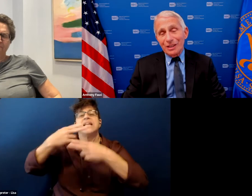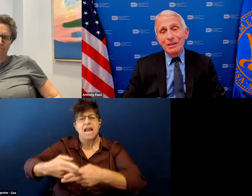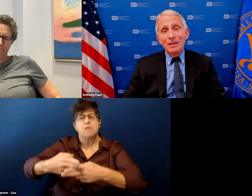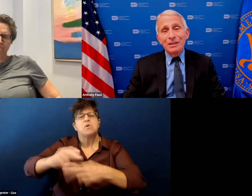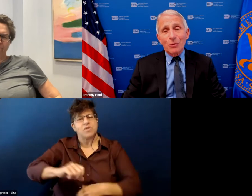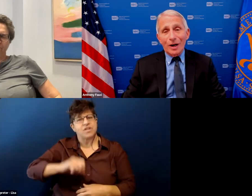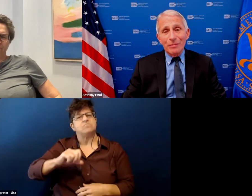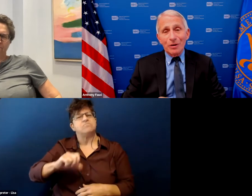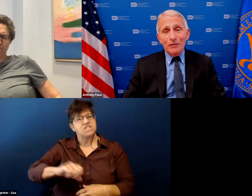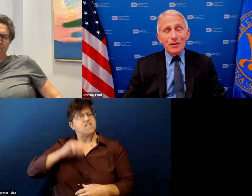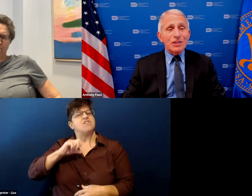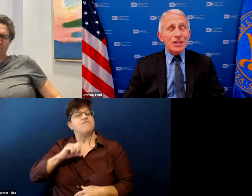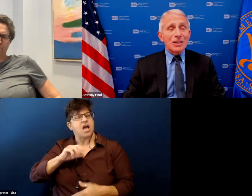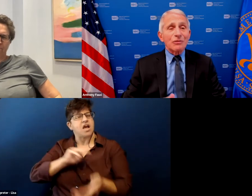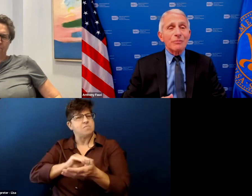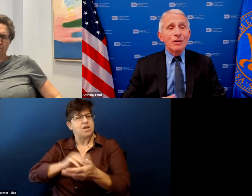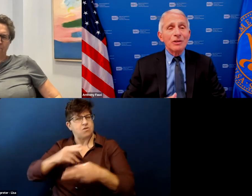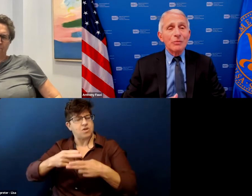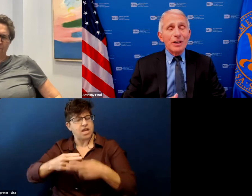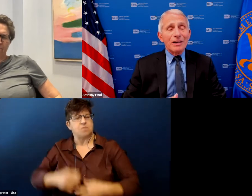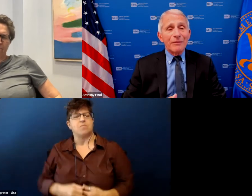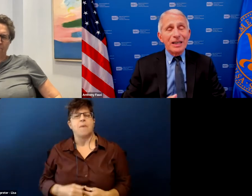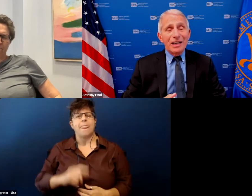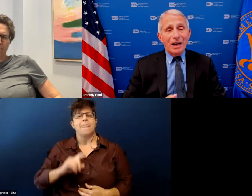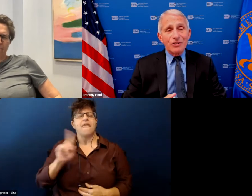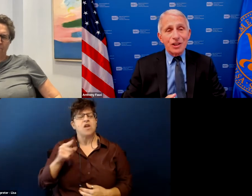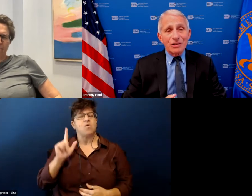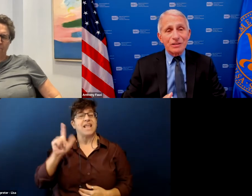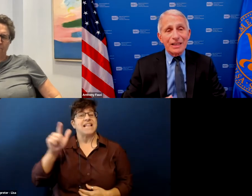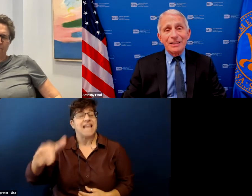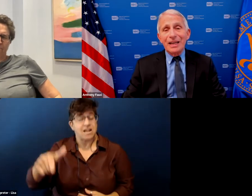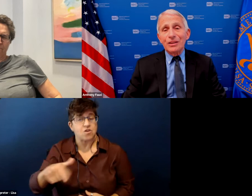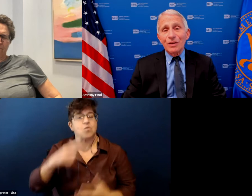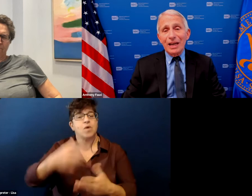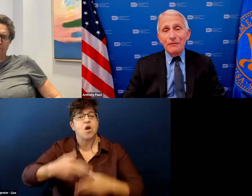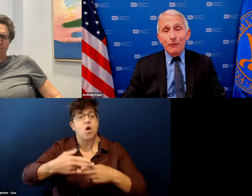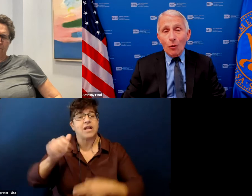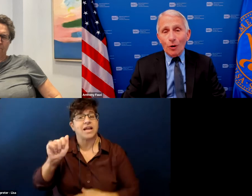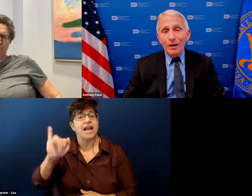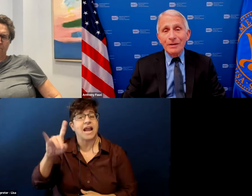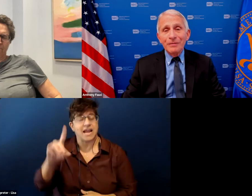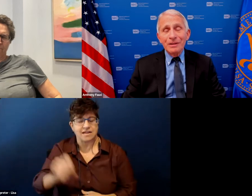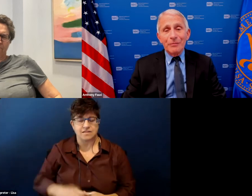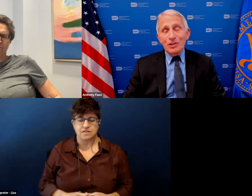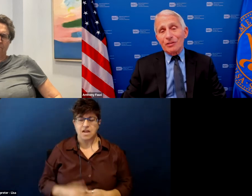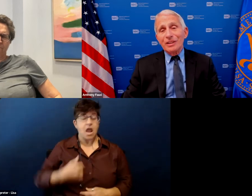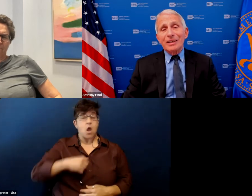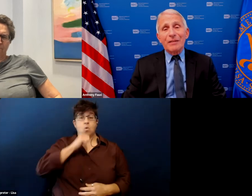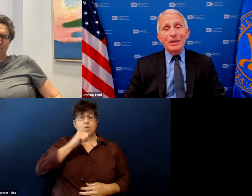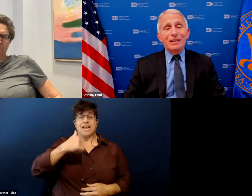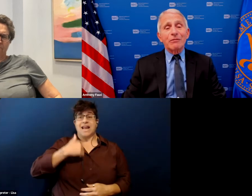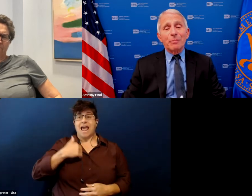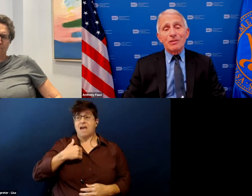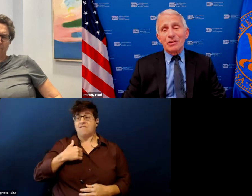call it the acquired immunodeficiency syndrome we didn't have an etiology until 1983-84 and we certainly